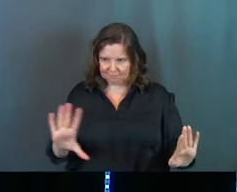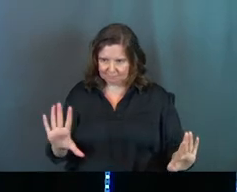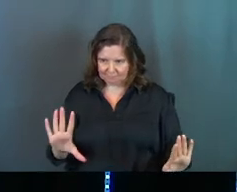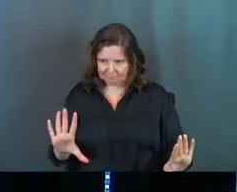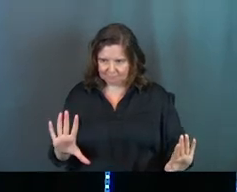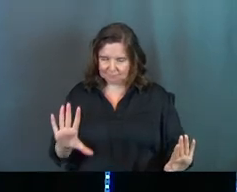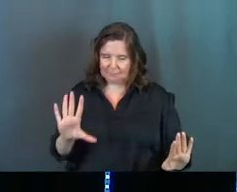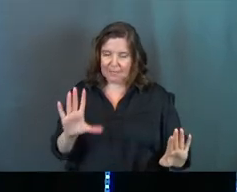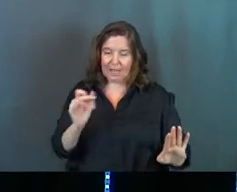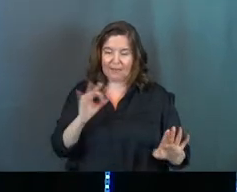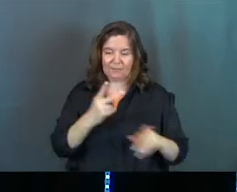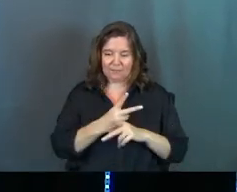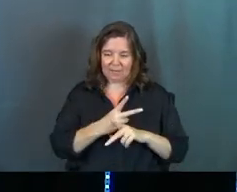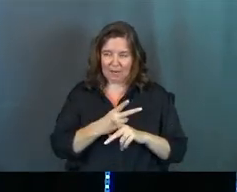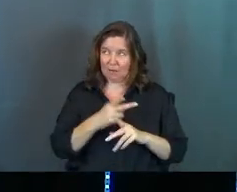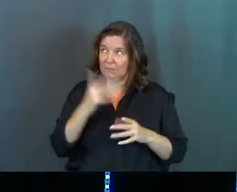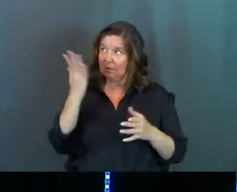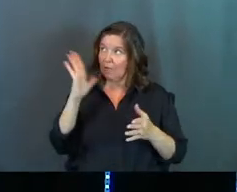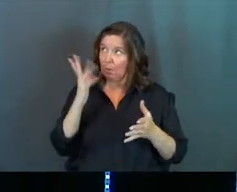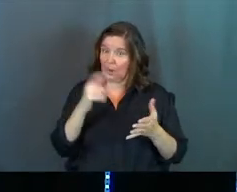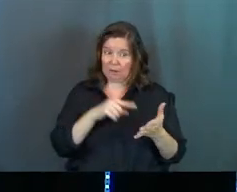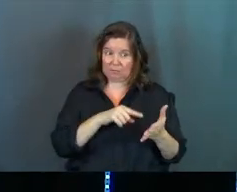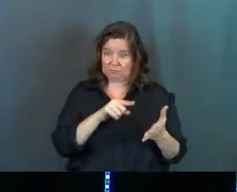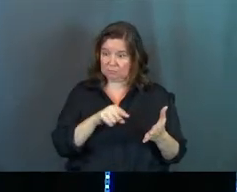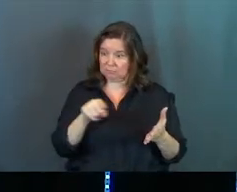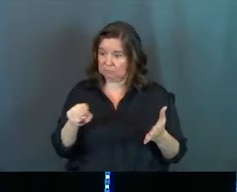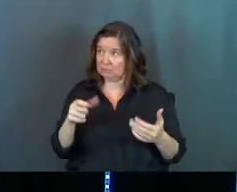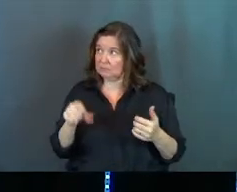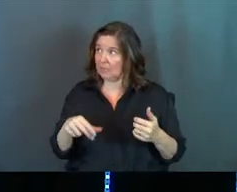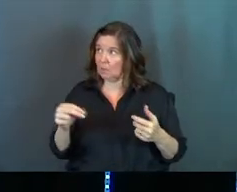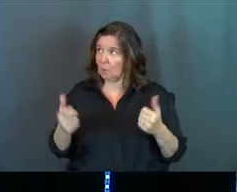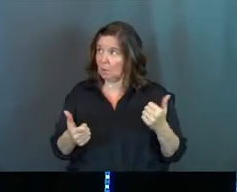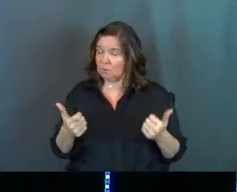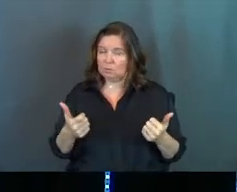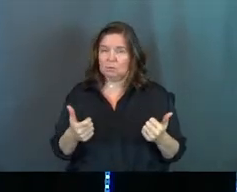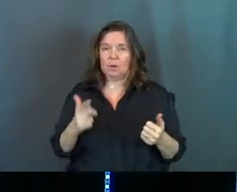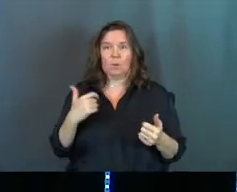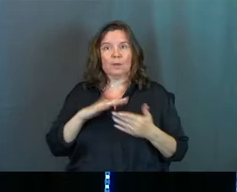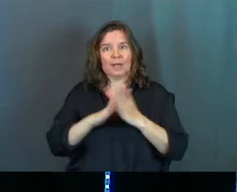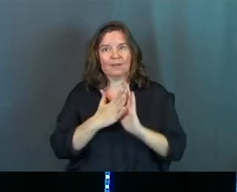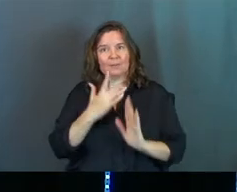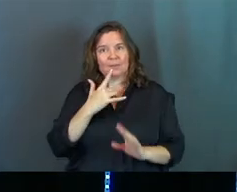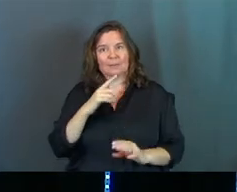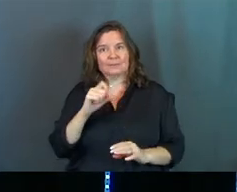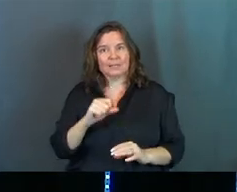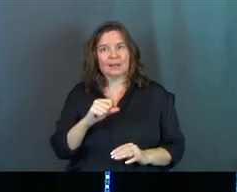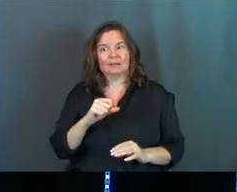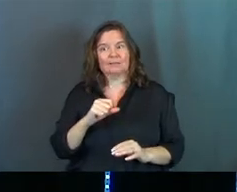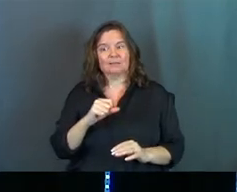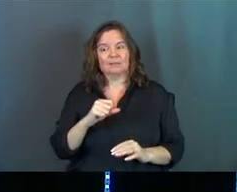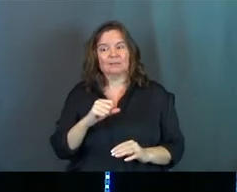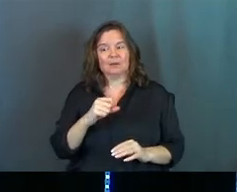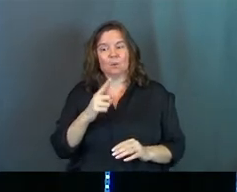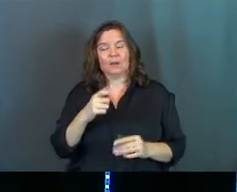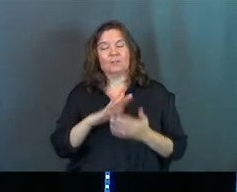me to, I've got to say no. Like church, we have to get more comfortable with saying yes to no.